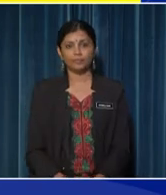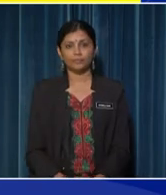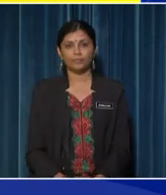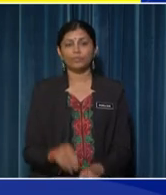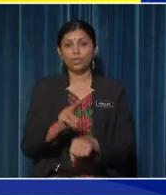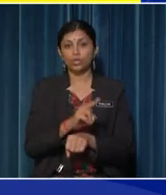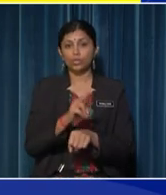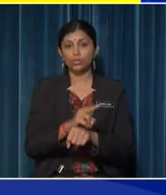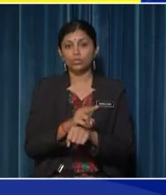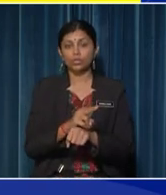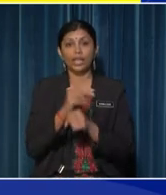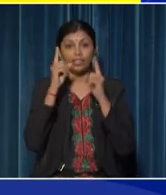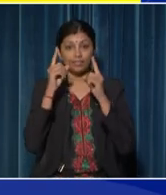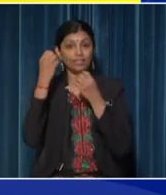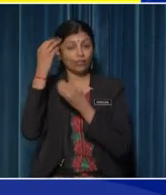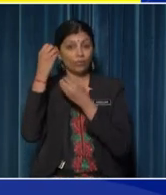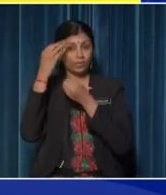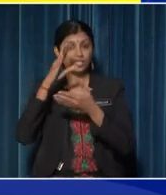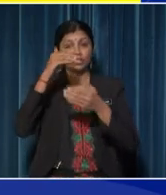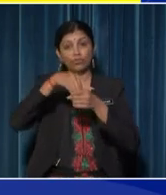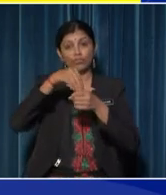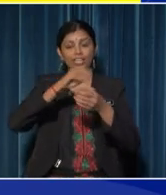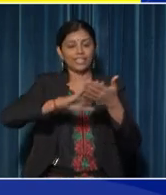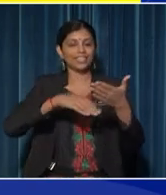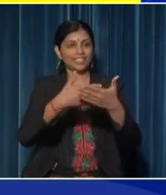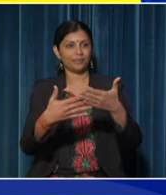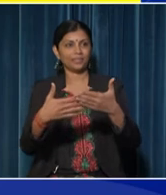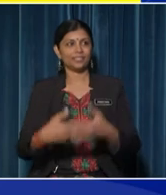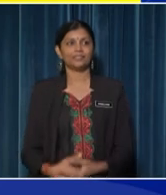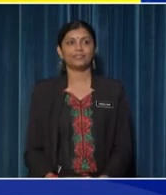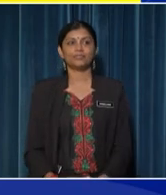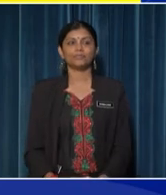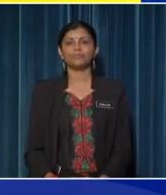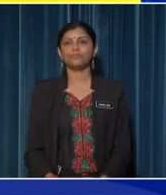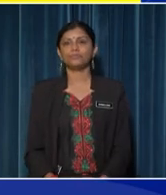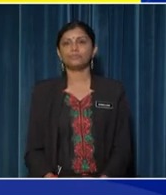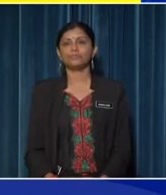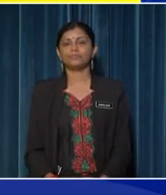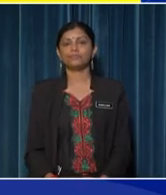Let's use this information to fill in a table of parts of plants